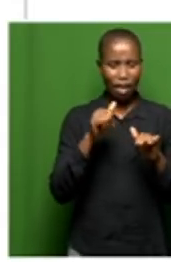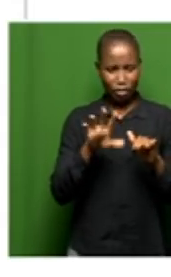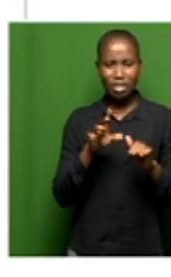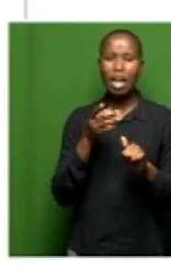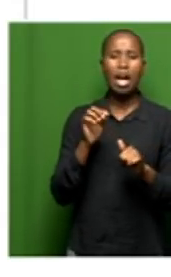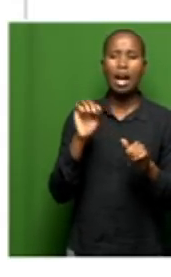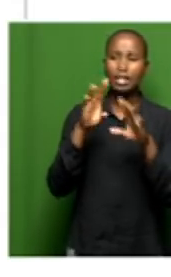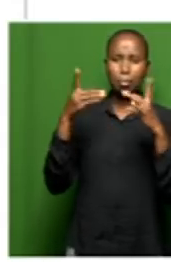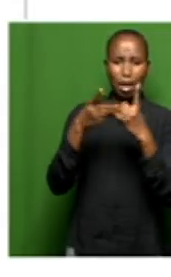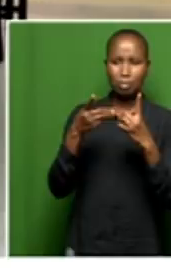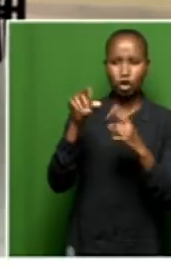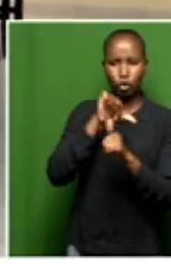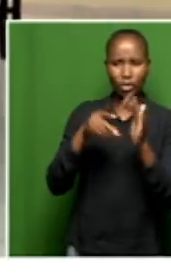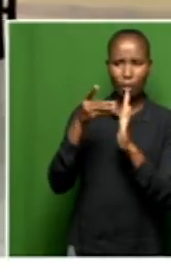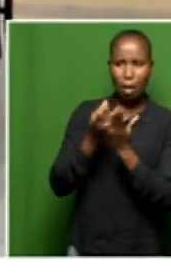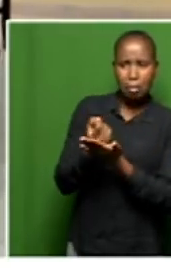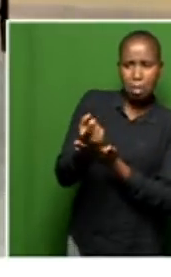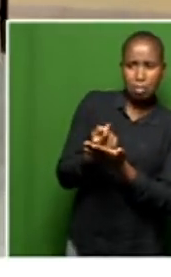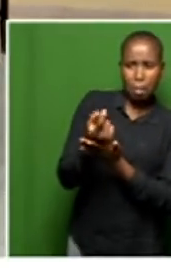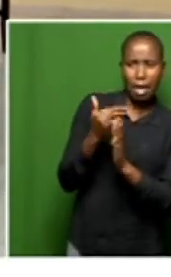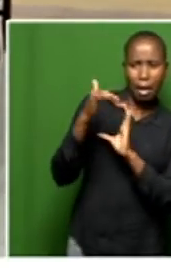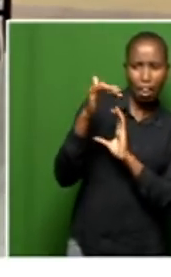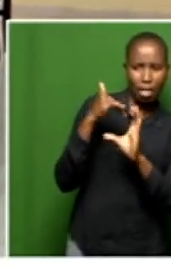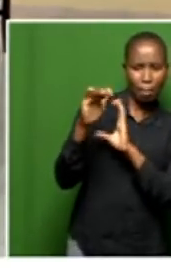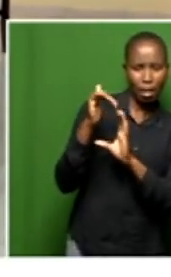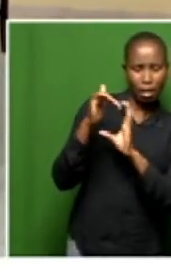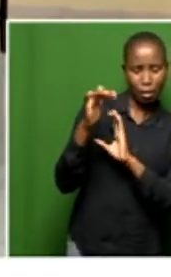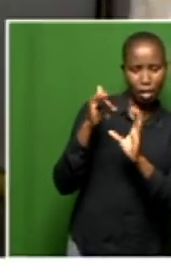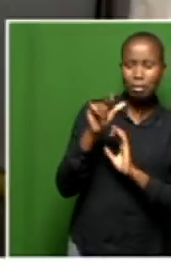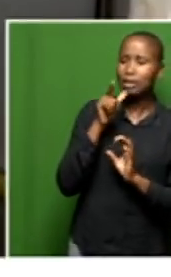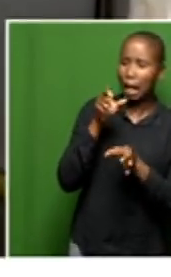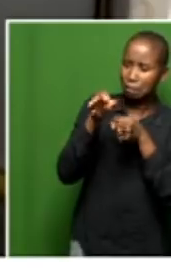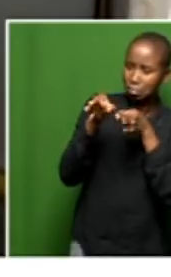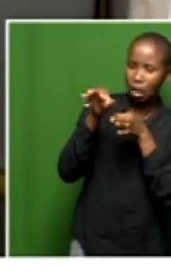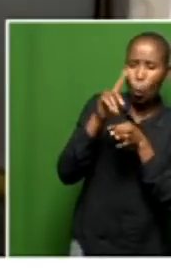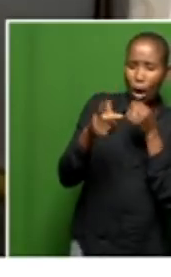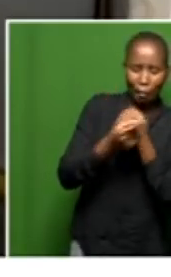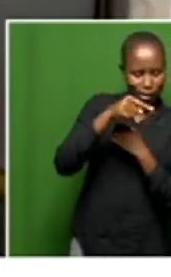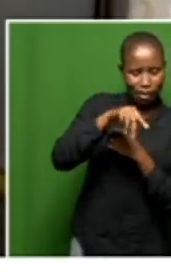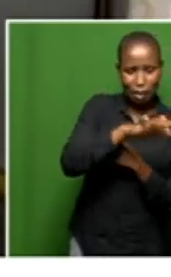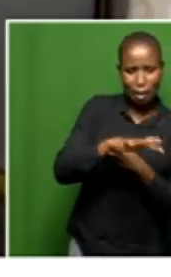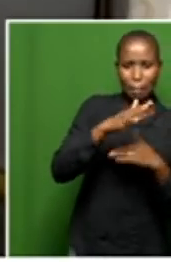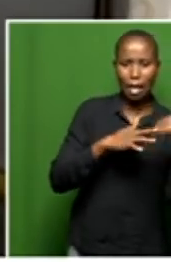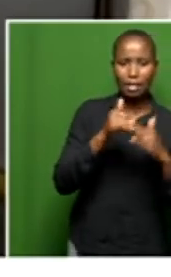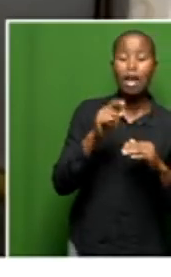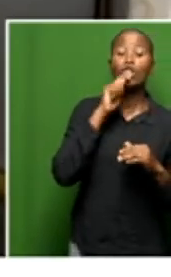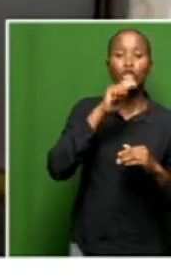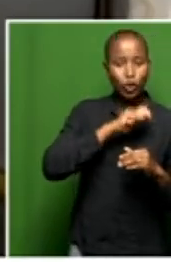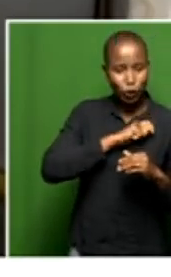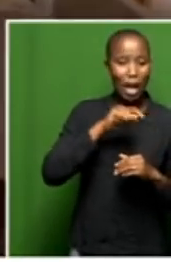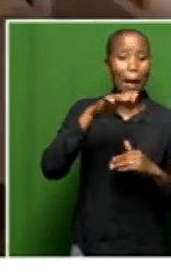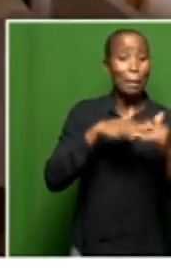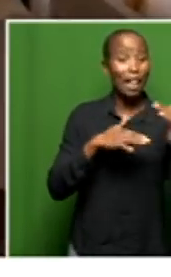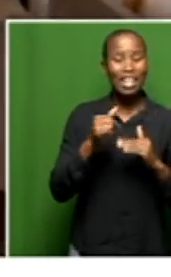and photographs of what is wrong. So your first problem with this building is there is no approved building plans,